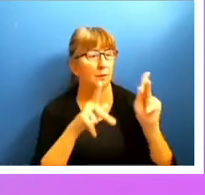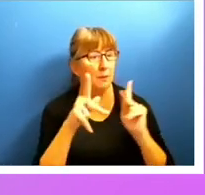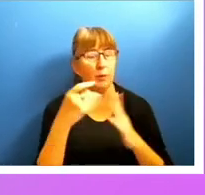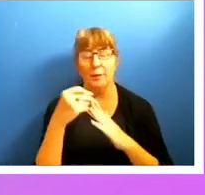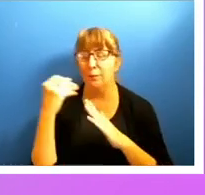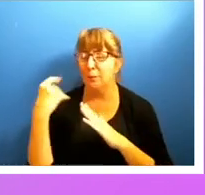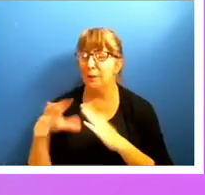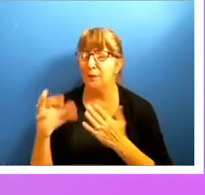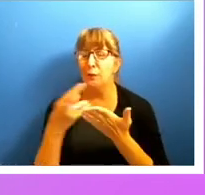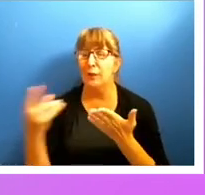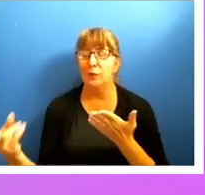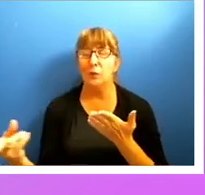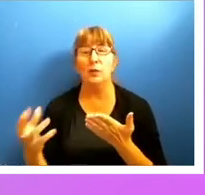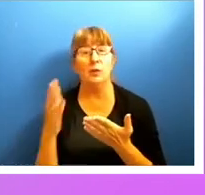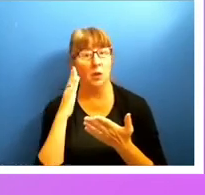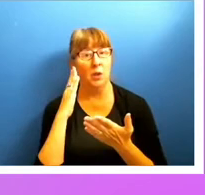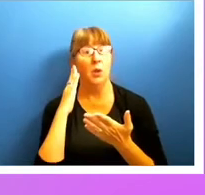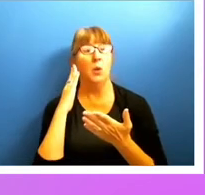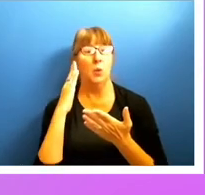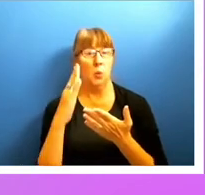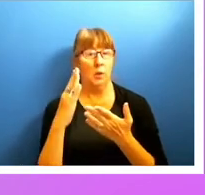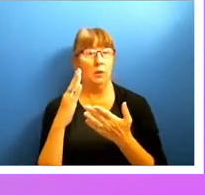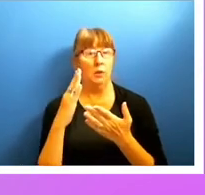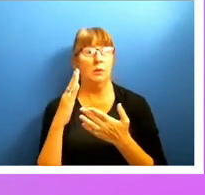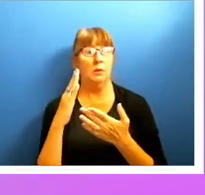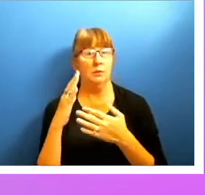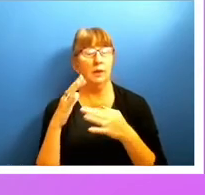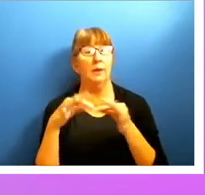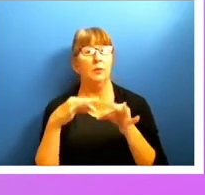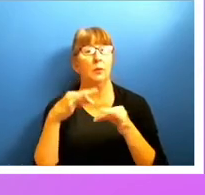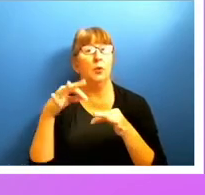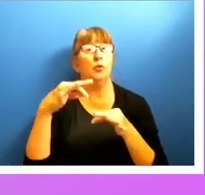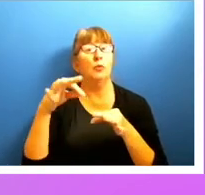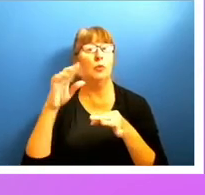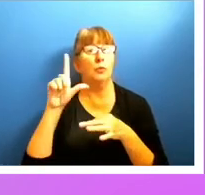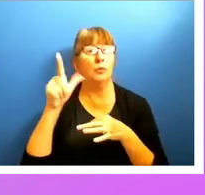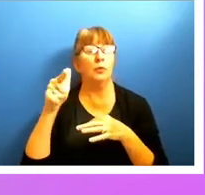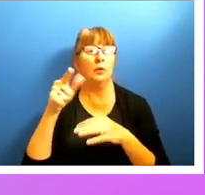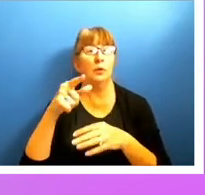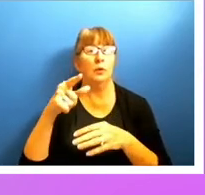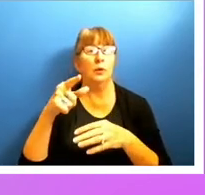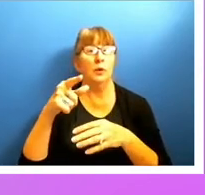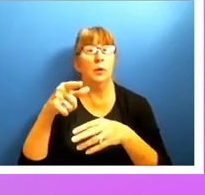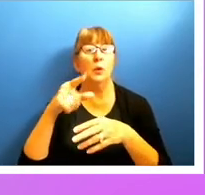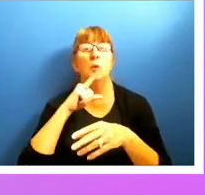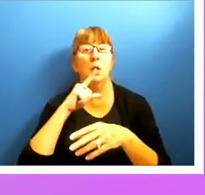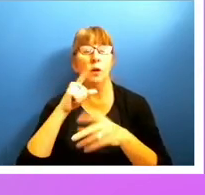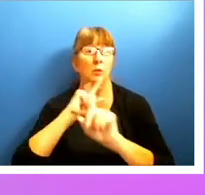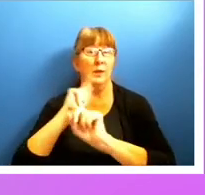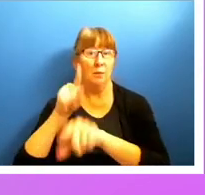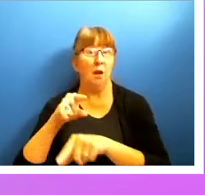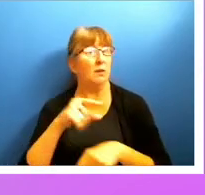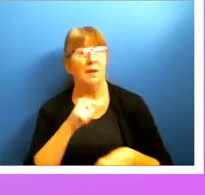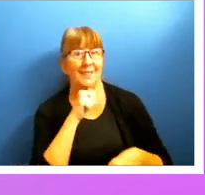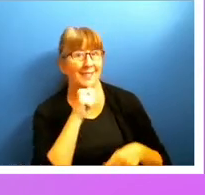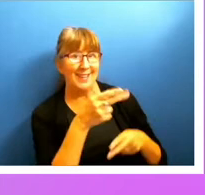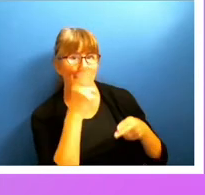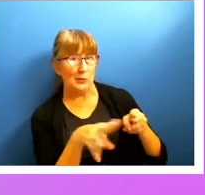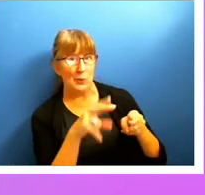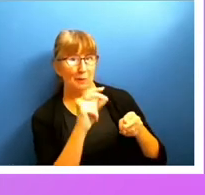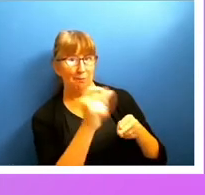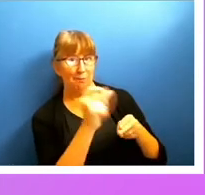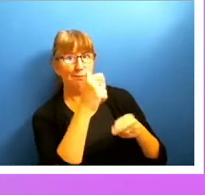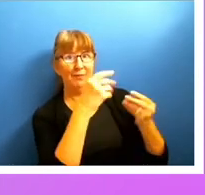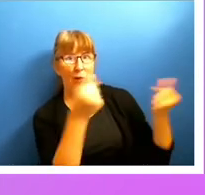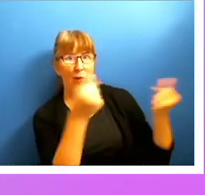going to have a protracted response. So there are very few lawsuits that happen over a short amount of time. So this is going to be burdensome. Somebody's going to have to keep their